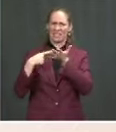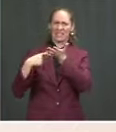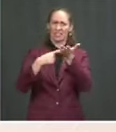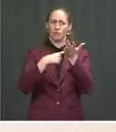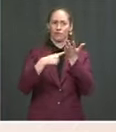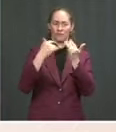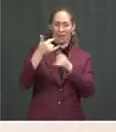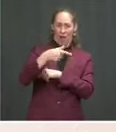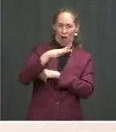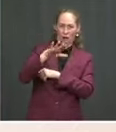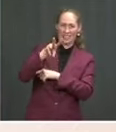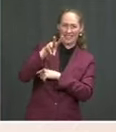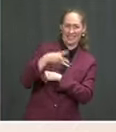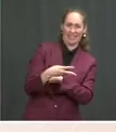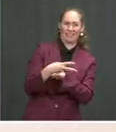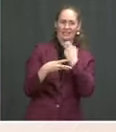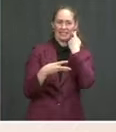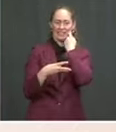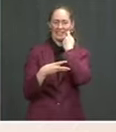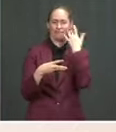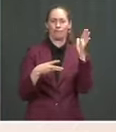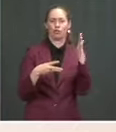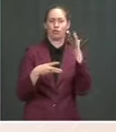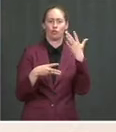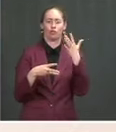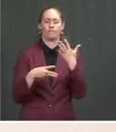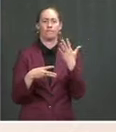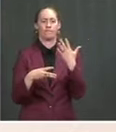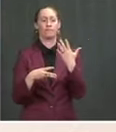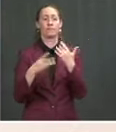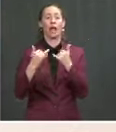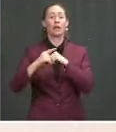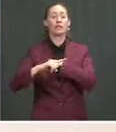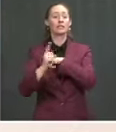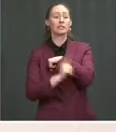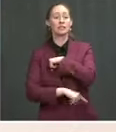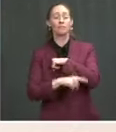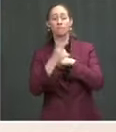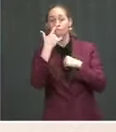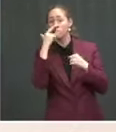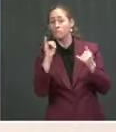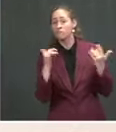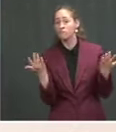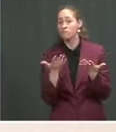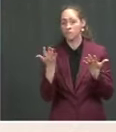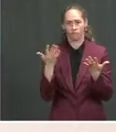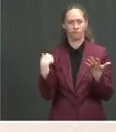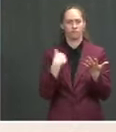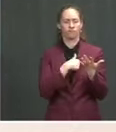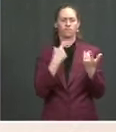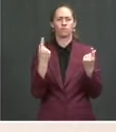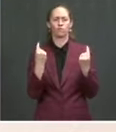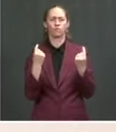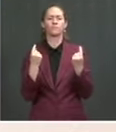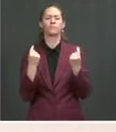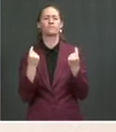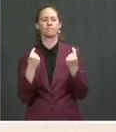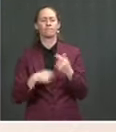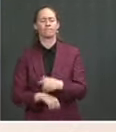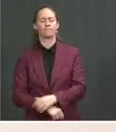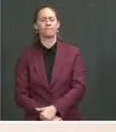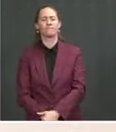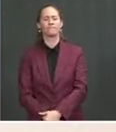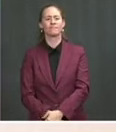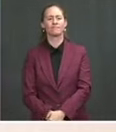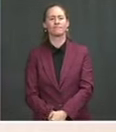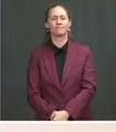the precise nature and sequence of the sanctions-related steps the United States would take would need to take to achieve a mutual return to compliance